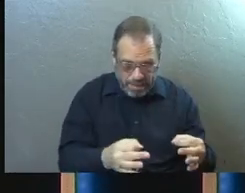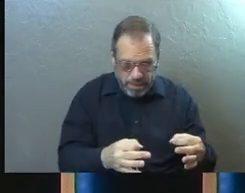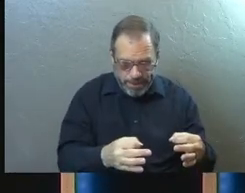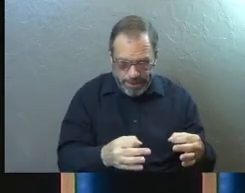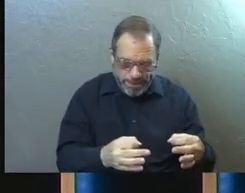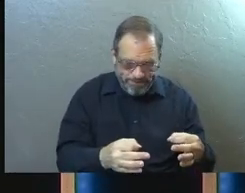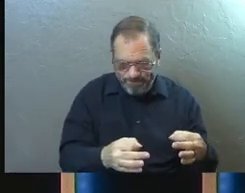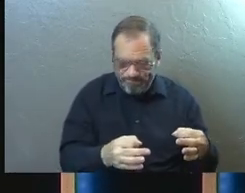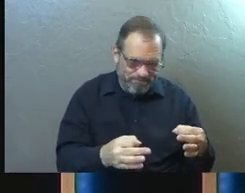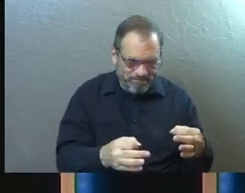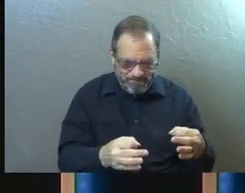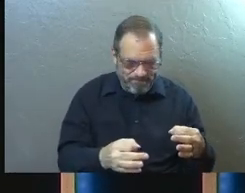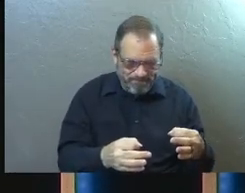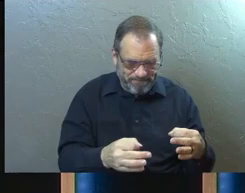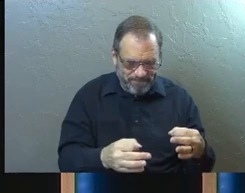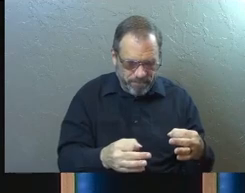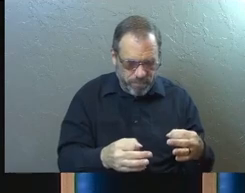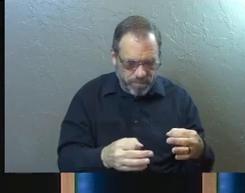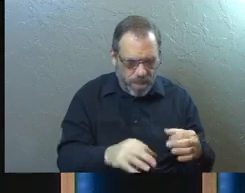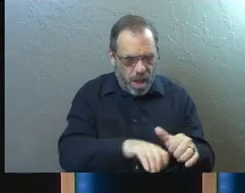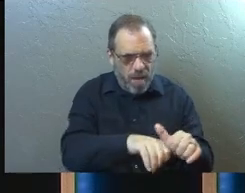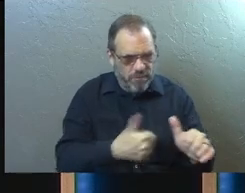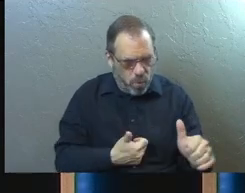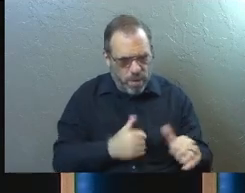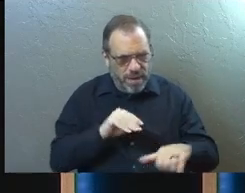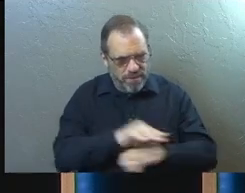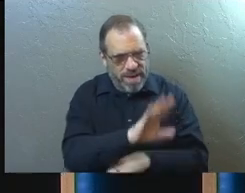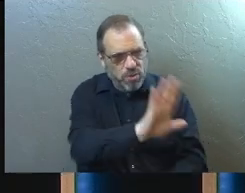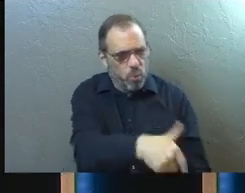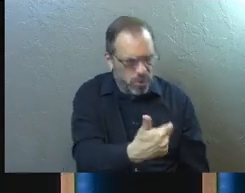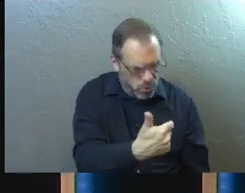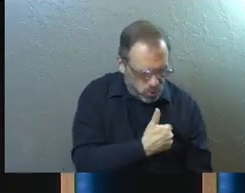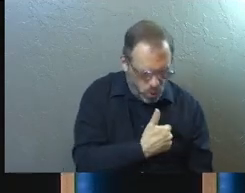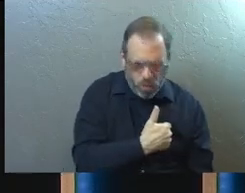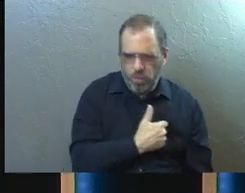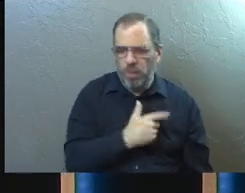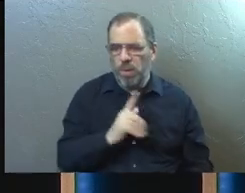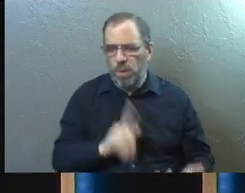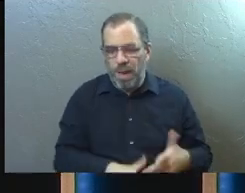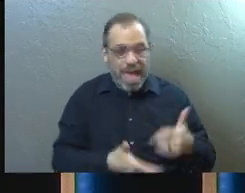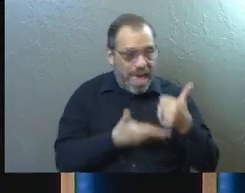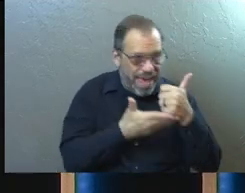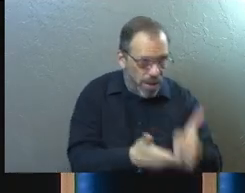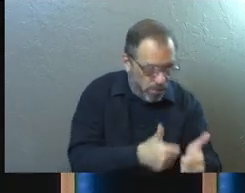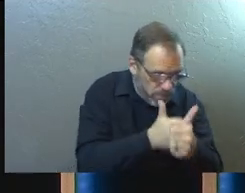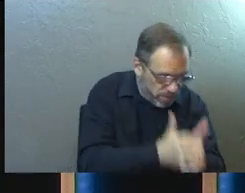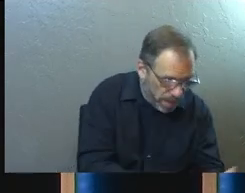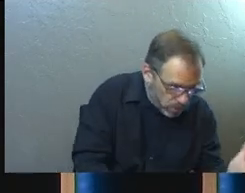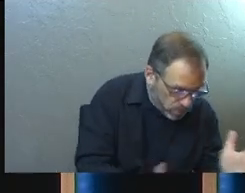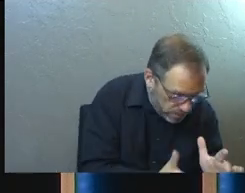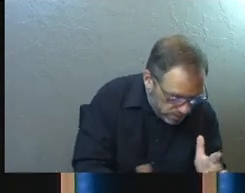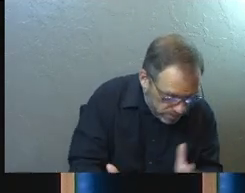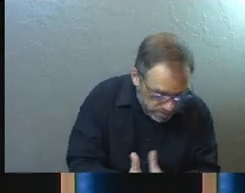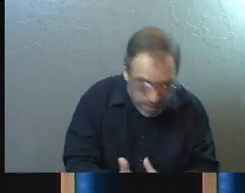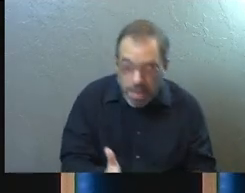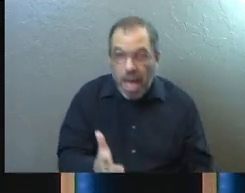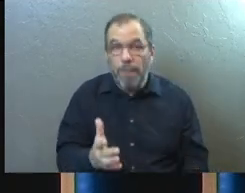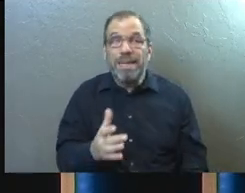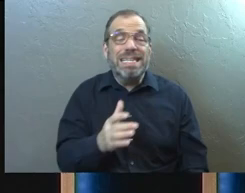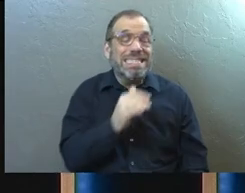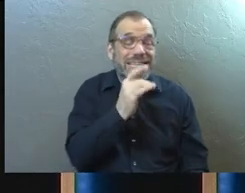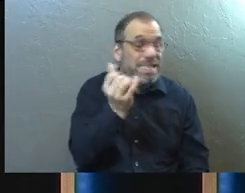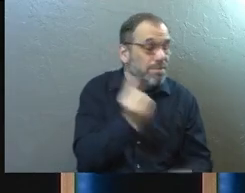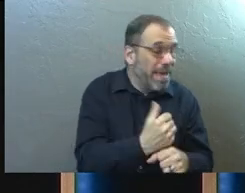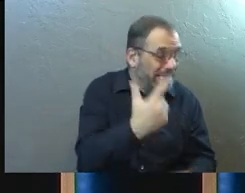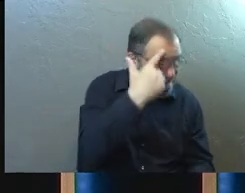physically step away from something, how that's going to affect your soul, how that's going to help you follow Jesus. And it might not make